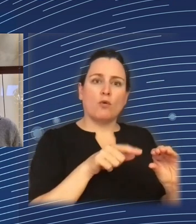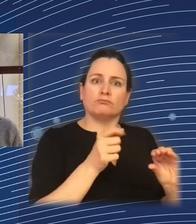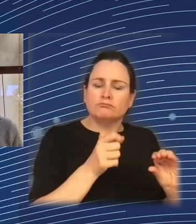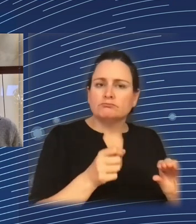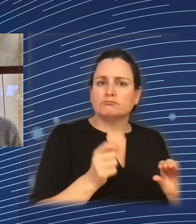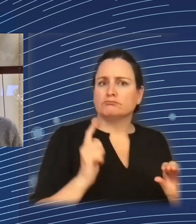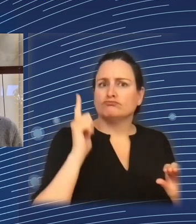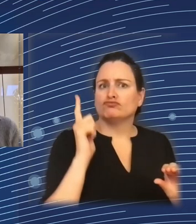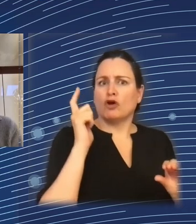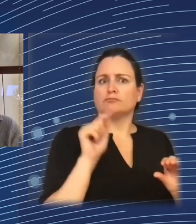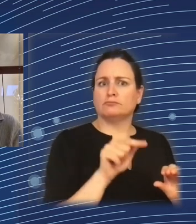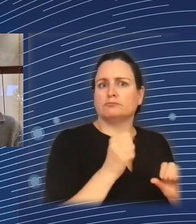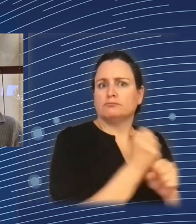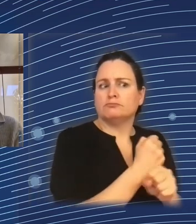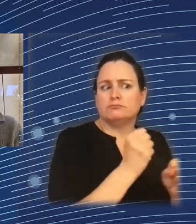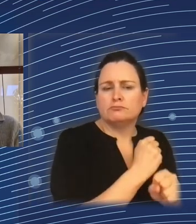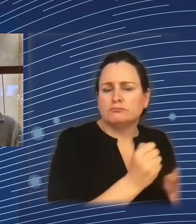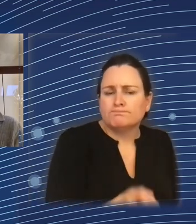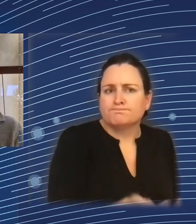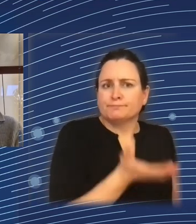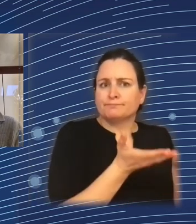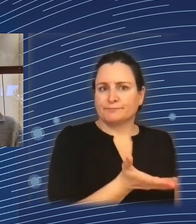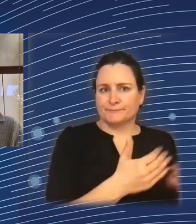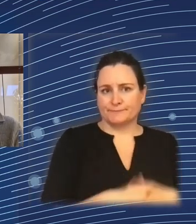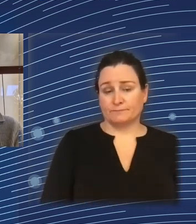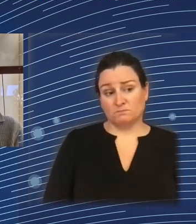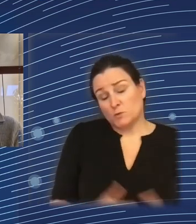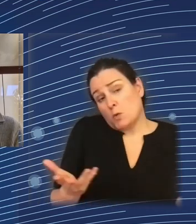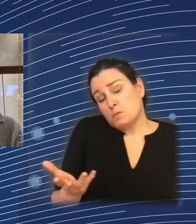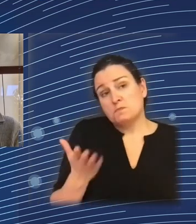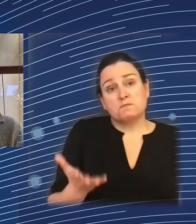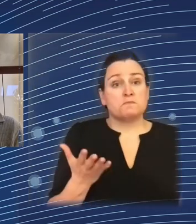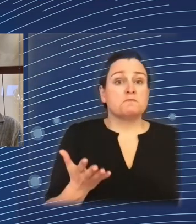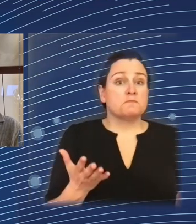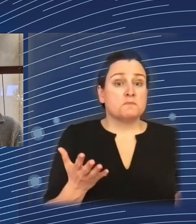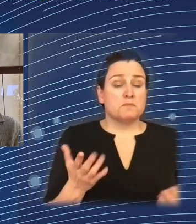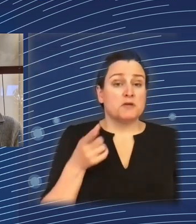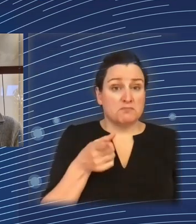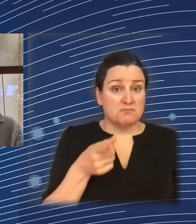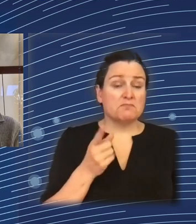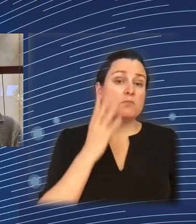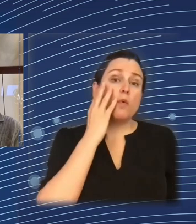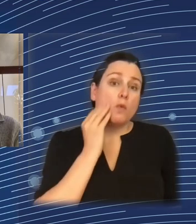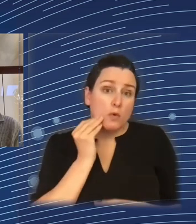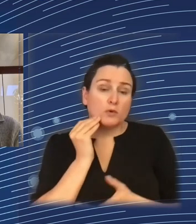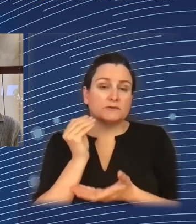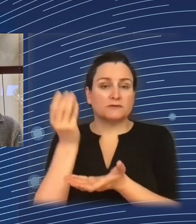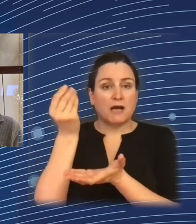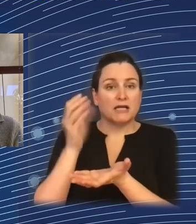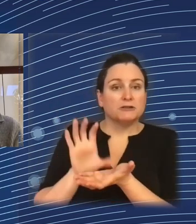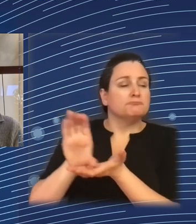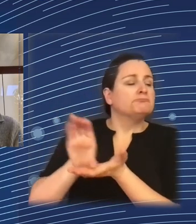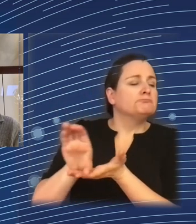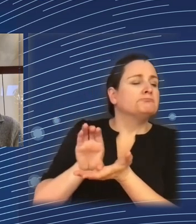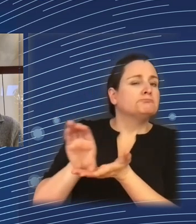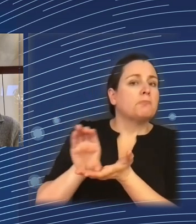of all the asset under management of pension funds would be invested into VCs, that would add up 100 billion more